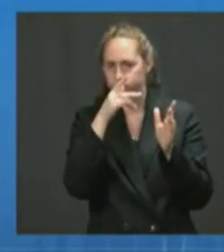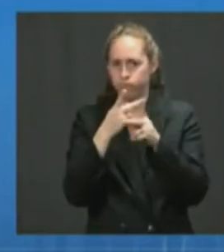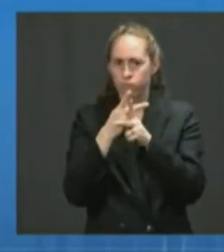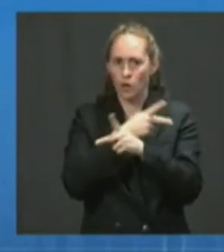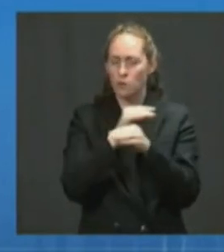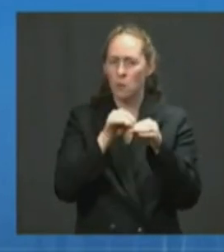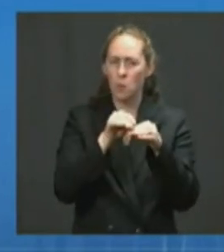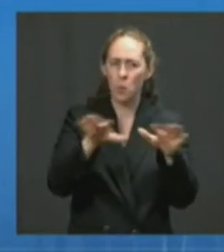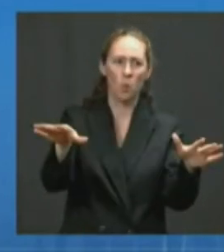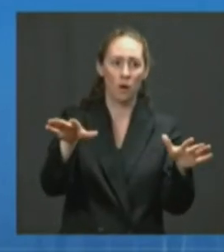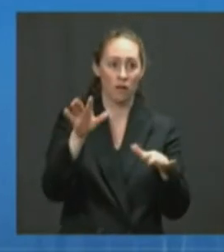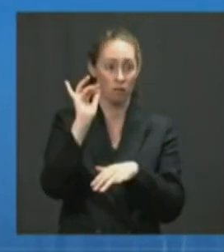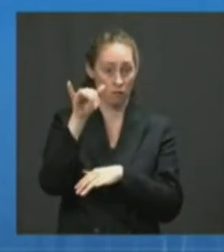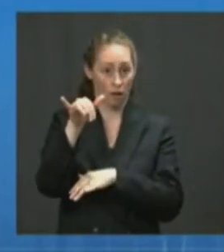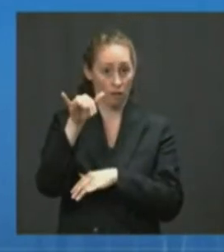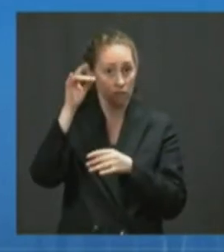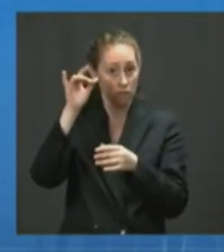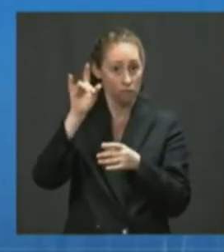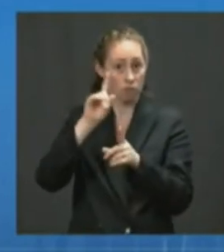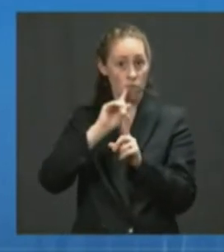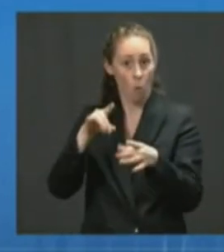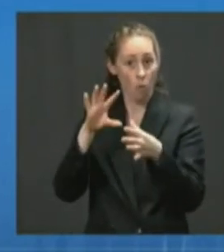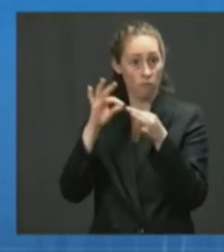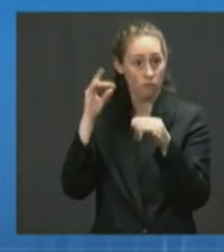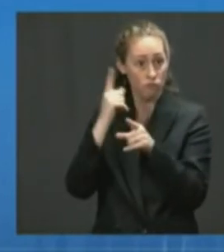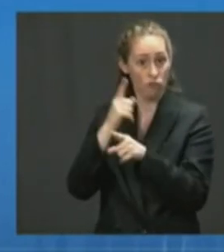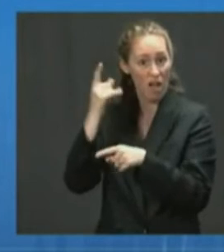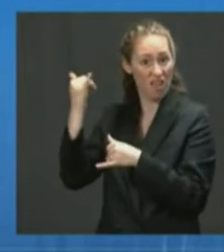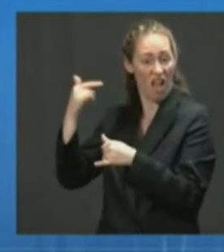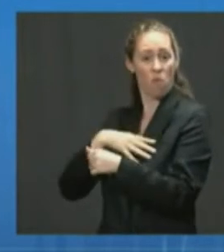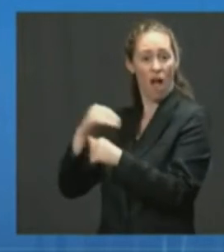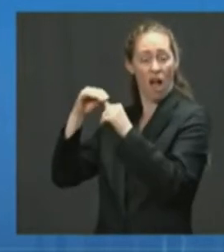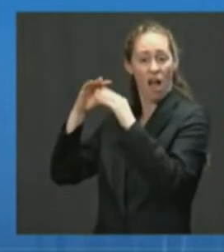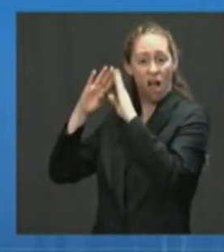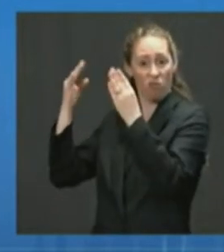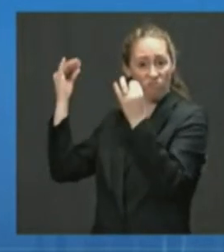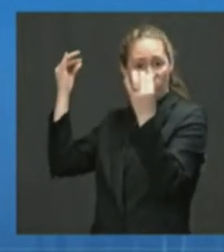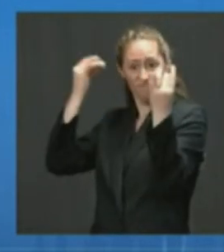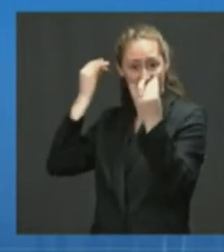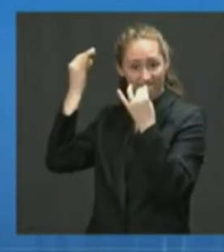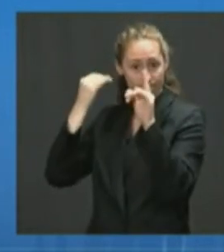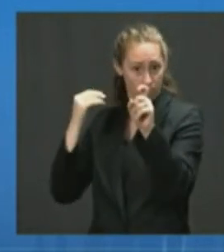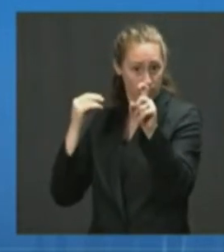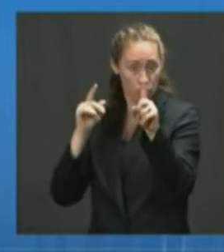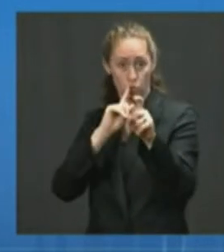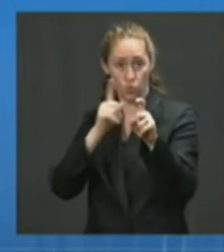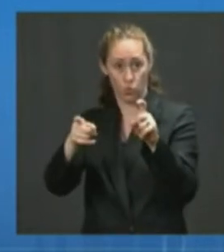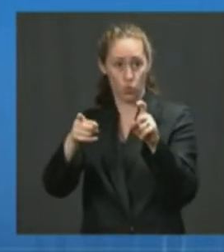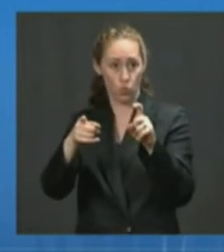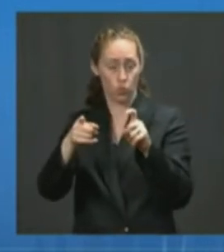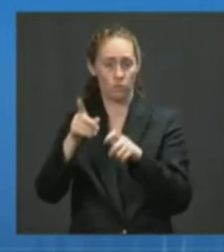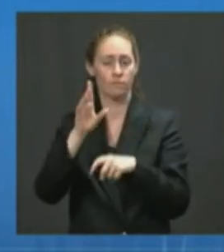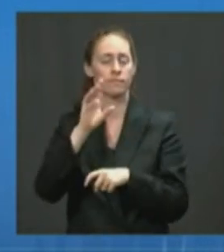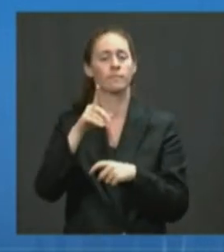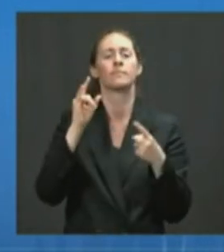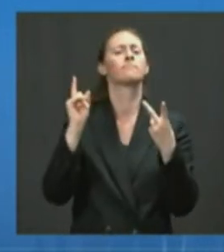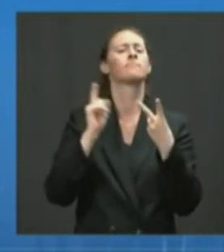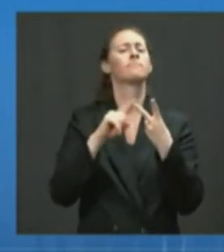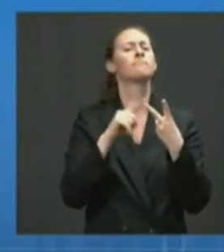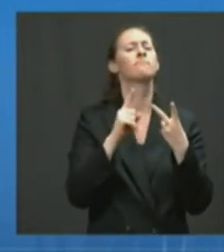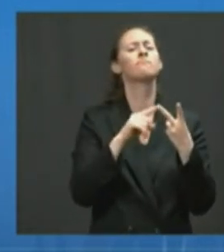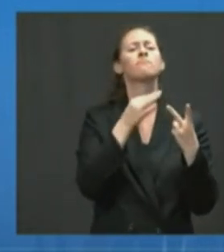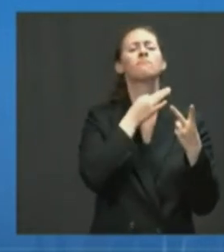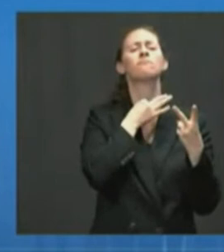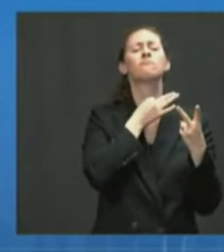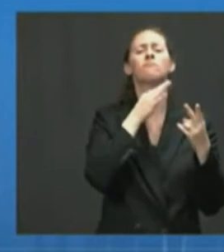Is the White House, in fact, having high level discussions about that? And then on a broader level, I wonder if you could sort of reflect on